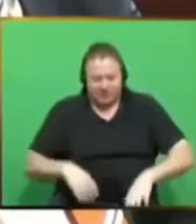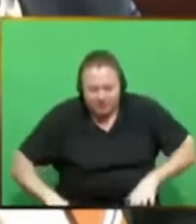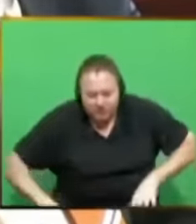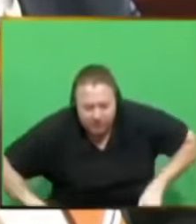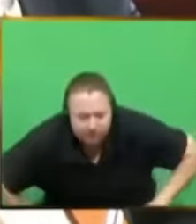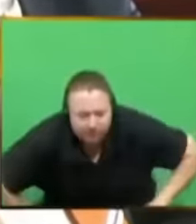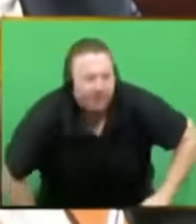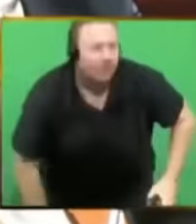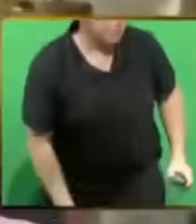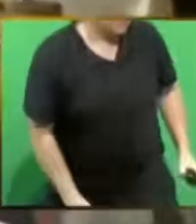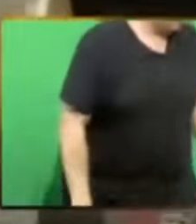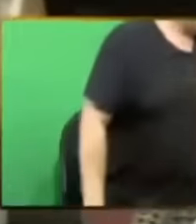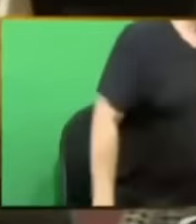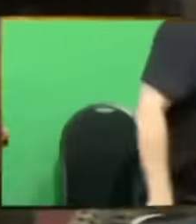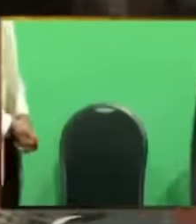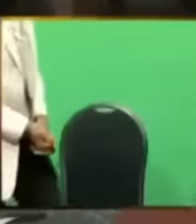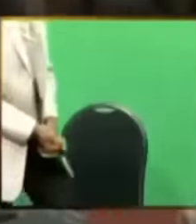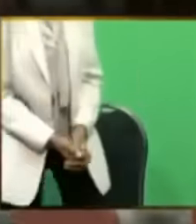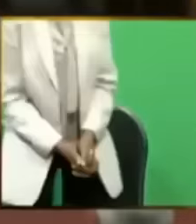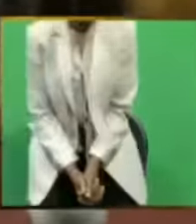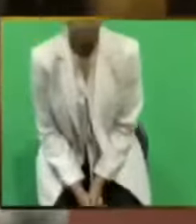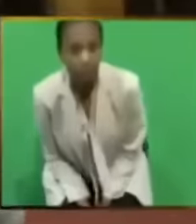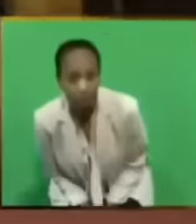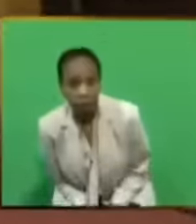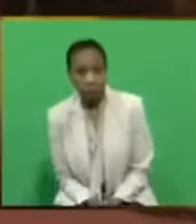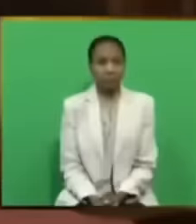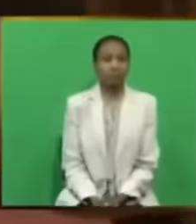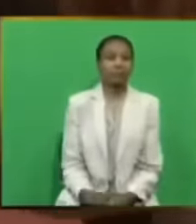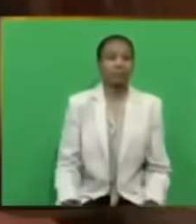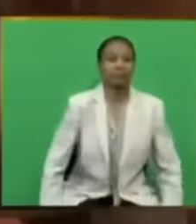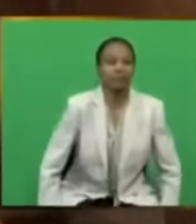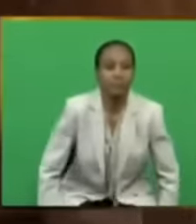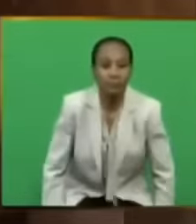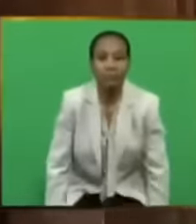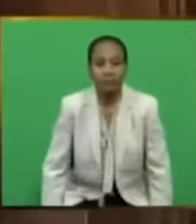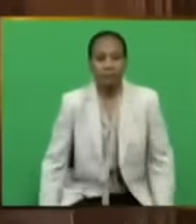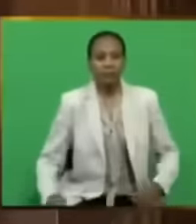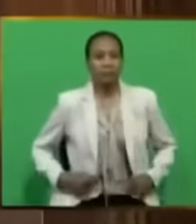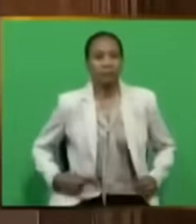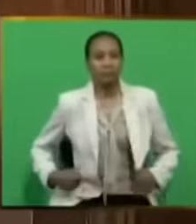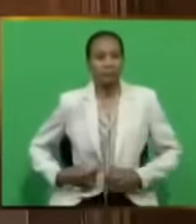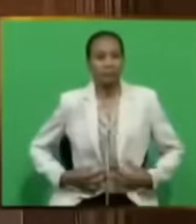from Thank